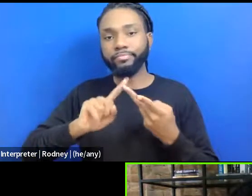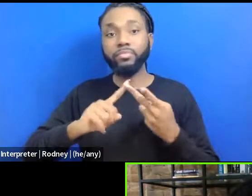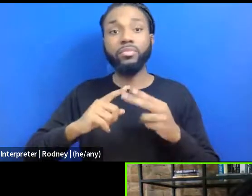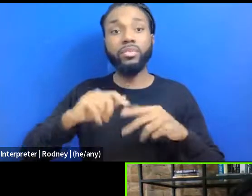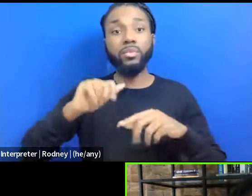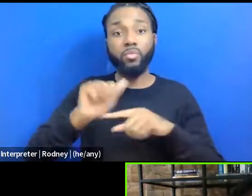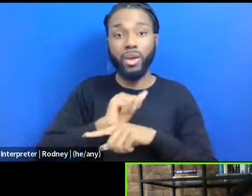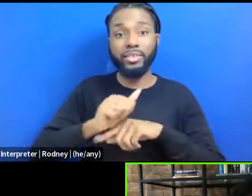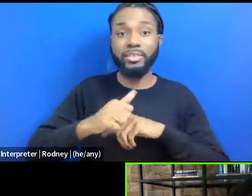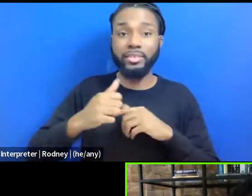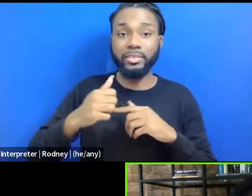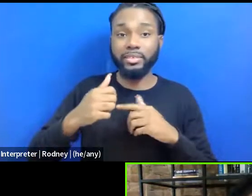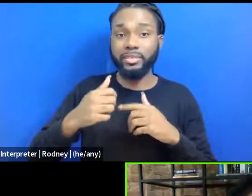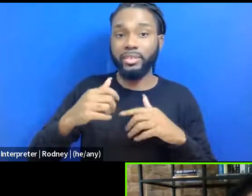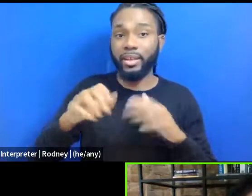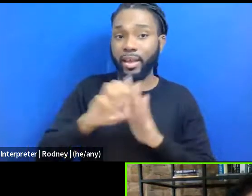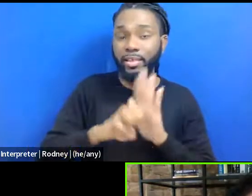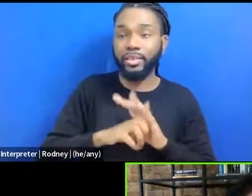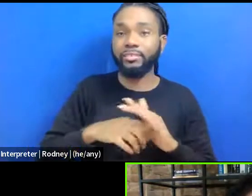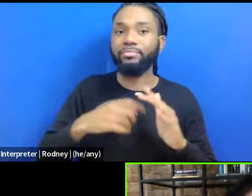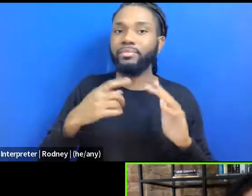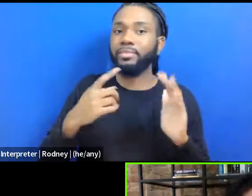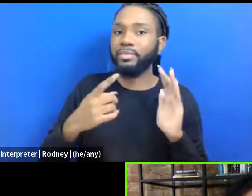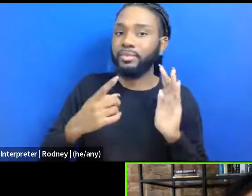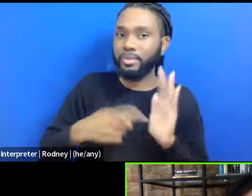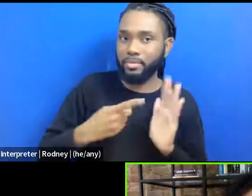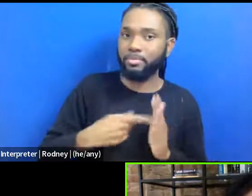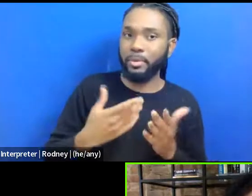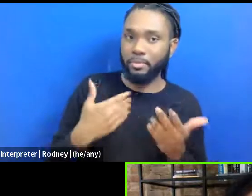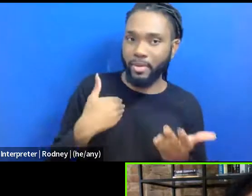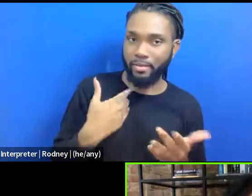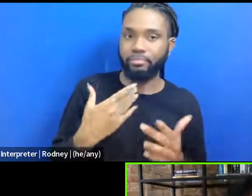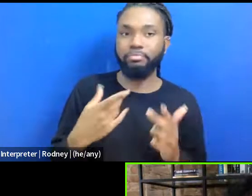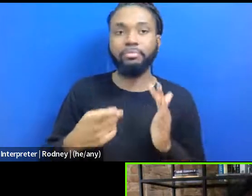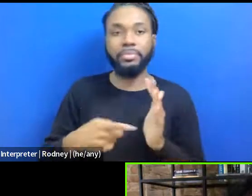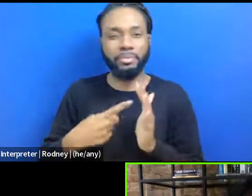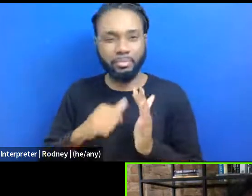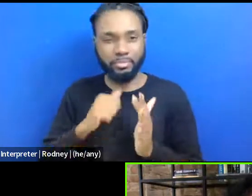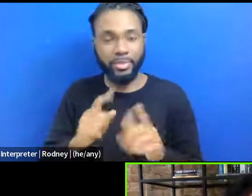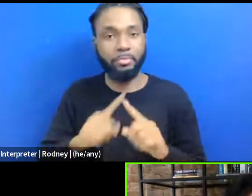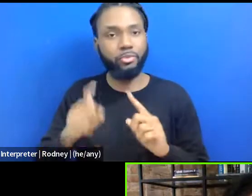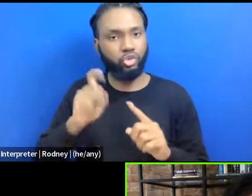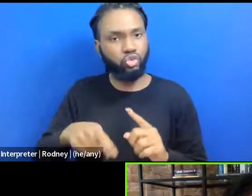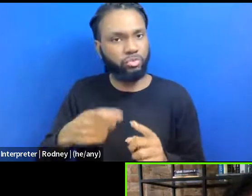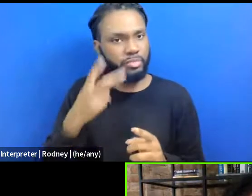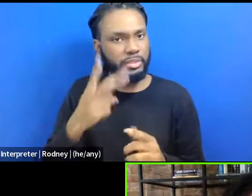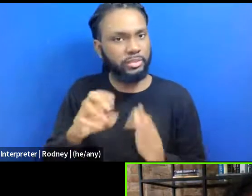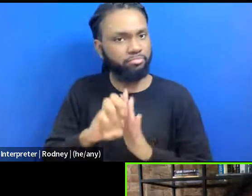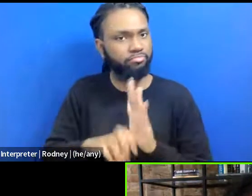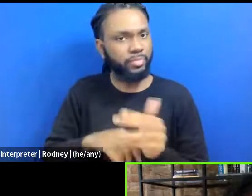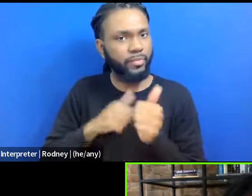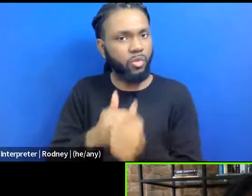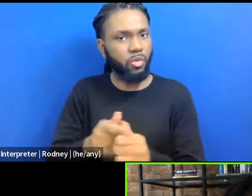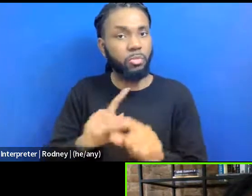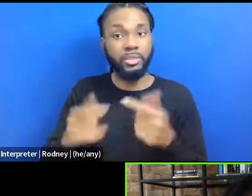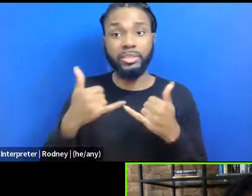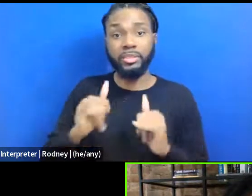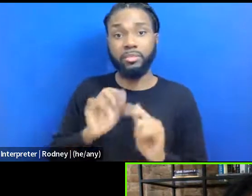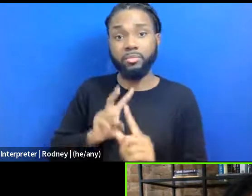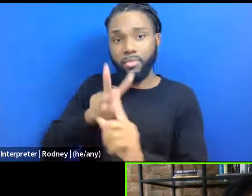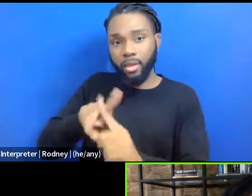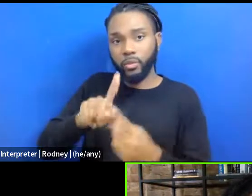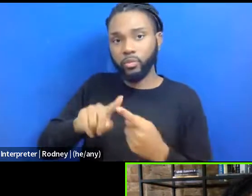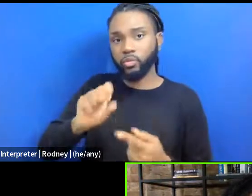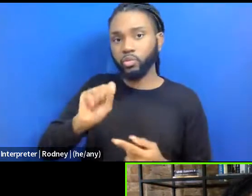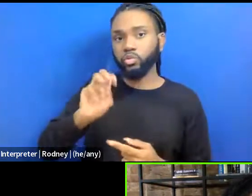sometimes present, sometimes not, but should be present, but wanting to sort of apply that to social